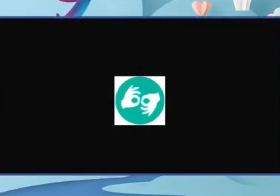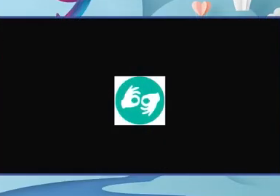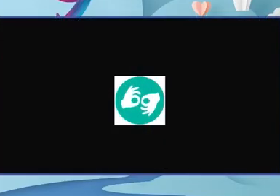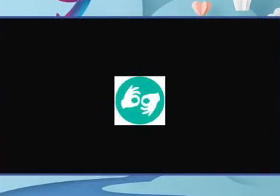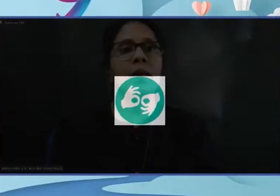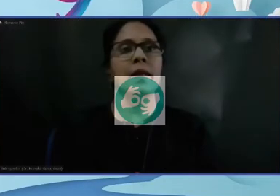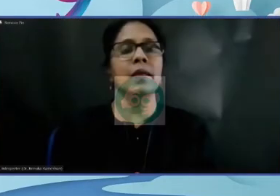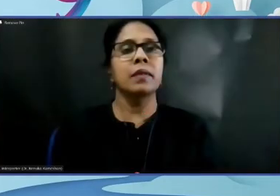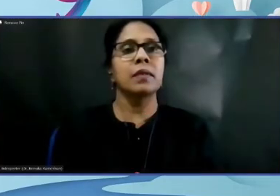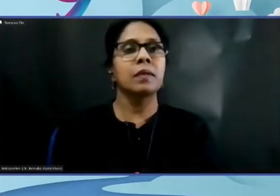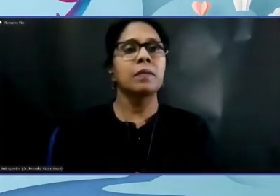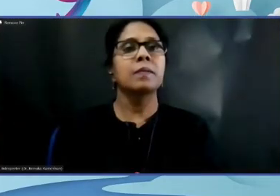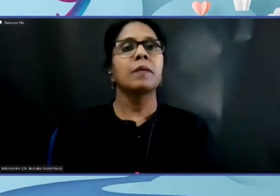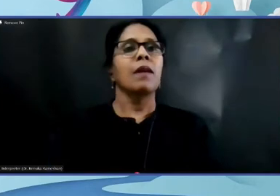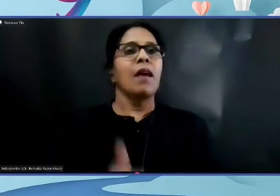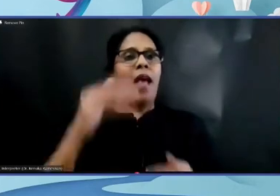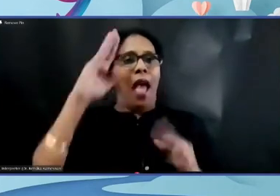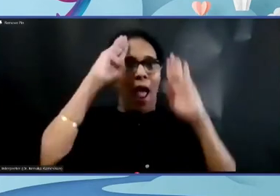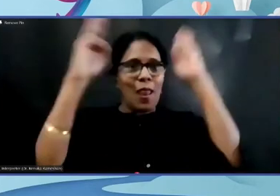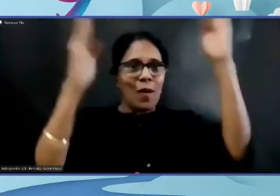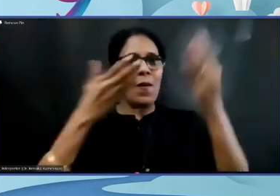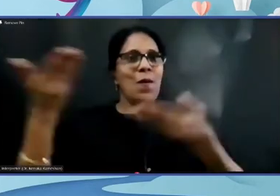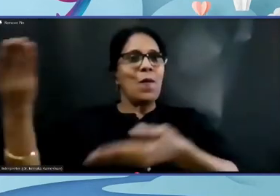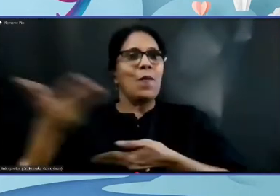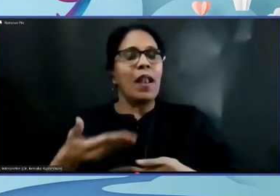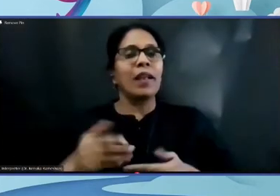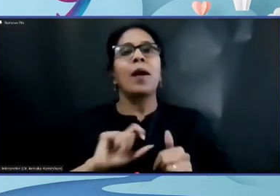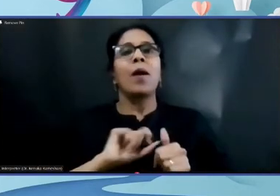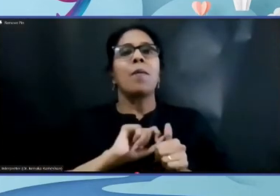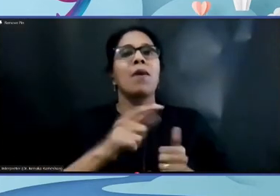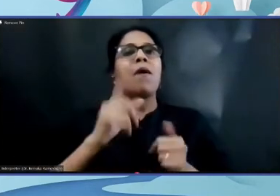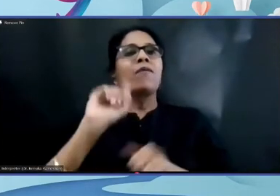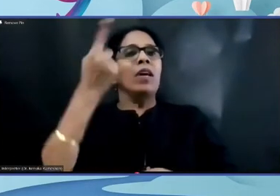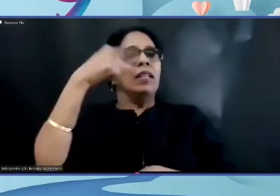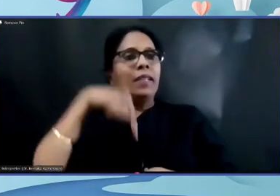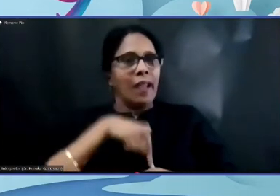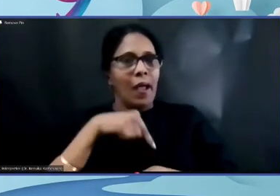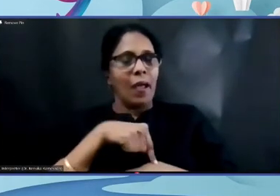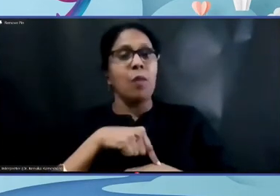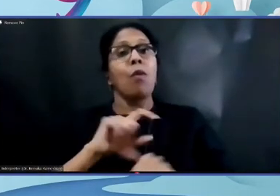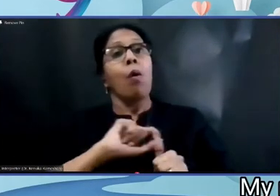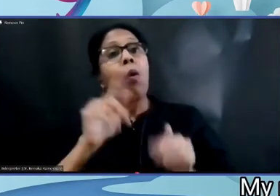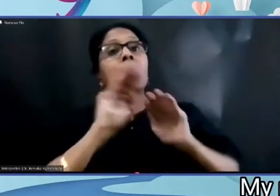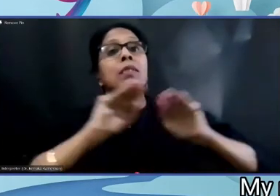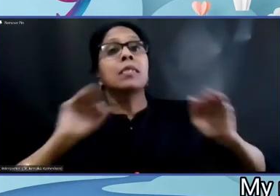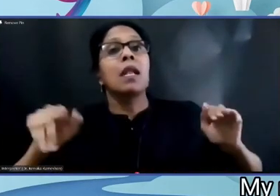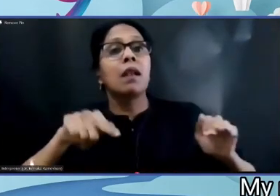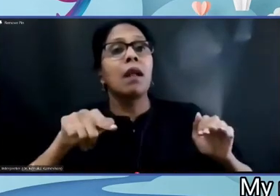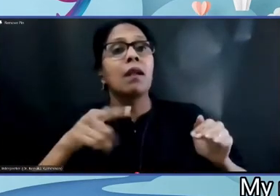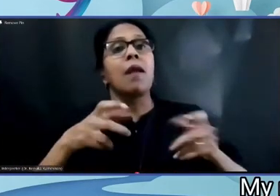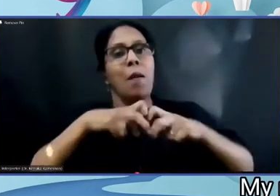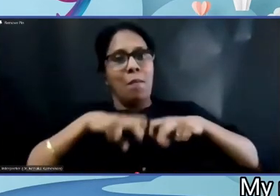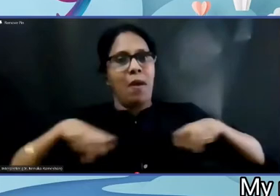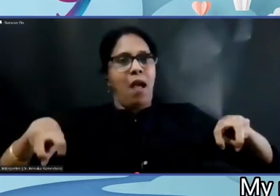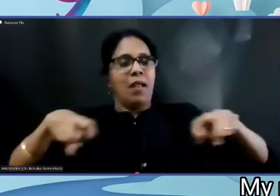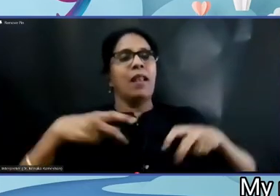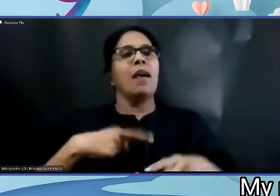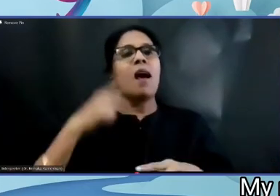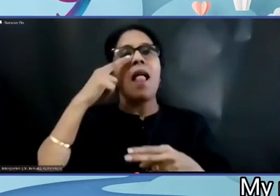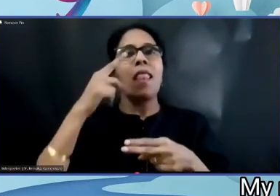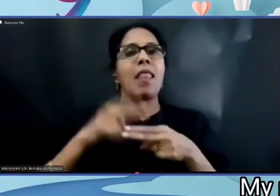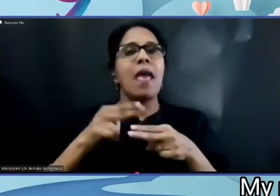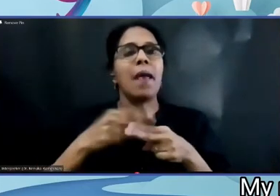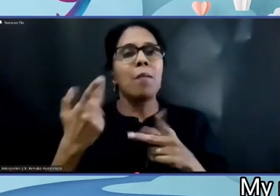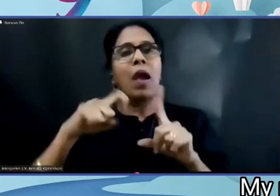Hello everyone, welcome to the first ever all children panel for India inclusion summit. My name is Karuna and I'm 13 years